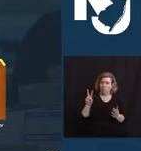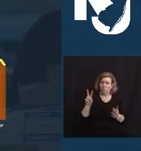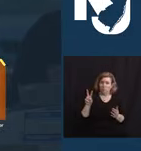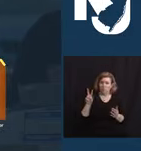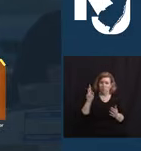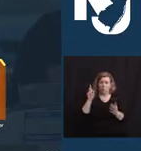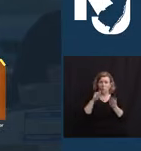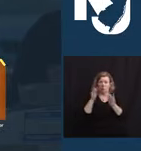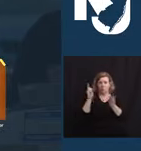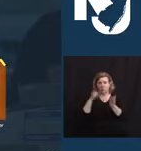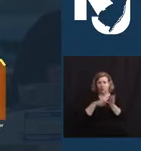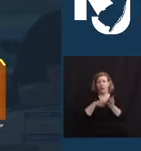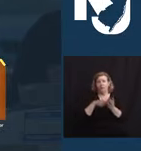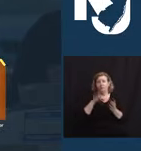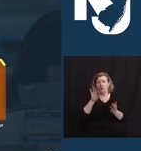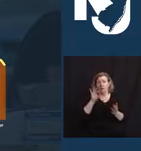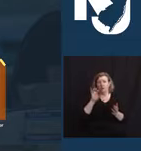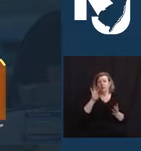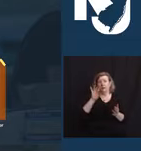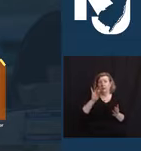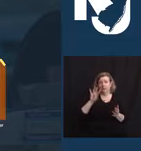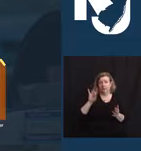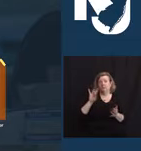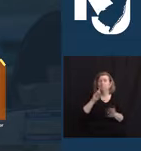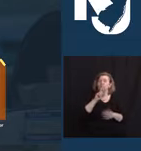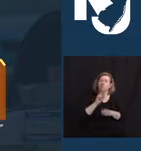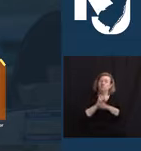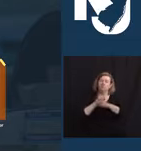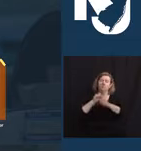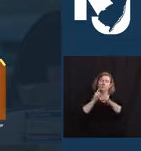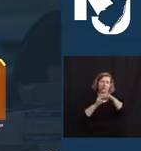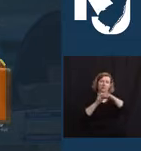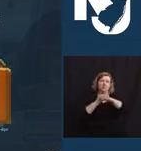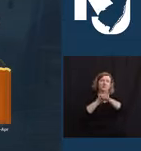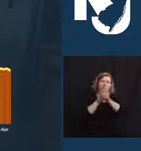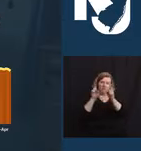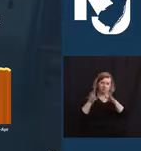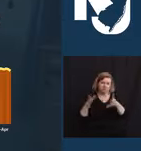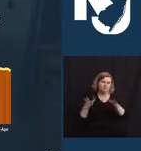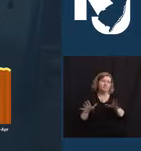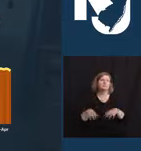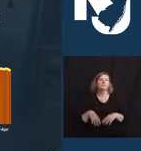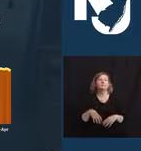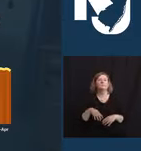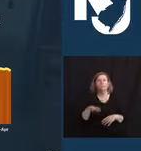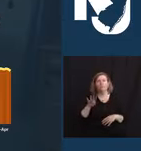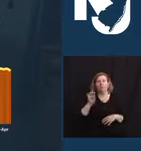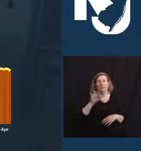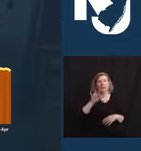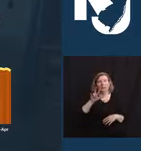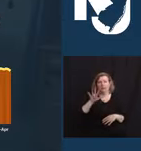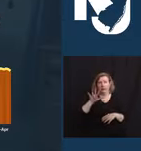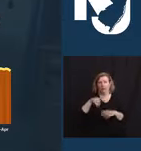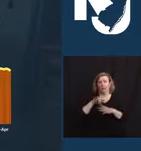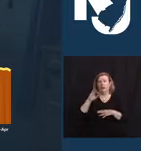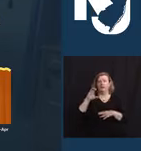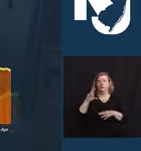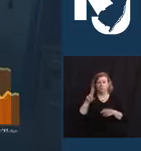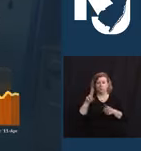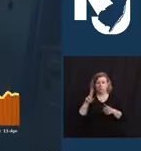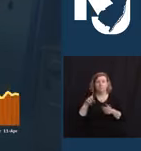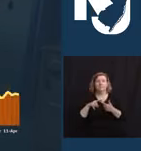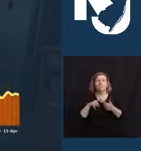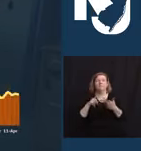were confirmed COVID positive. Of that universe, 435 patients were in our ICUs, and 250